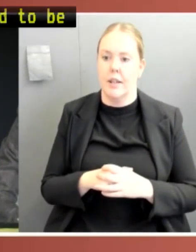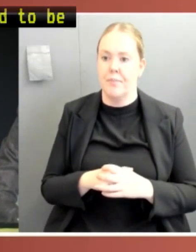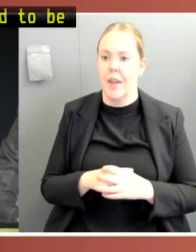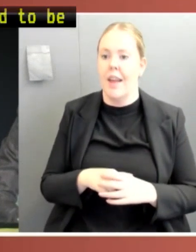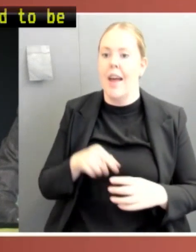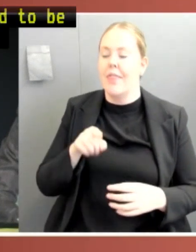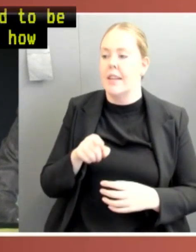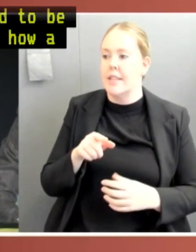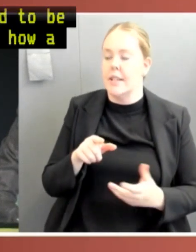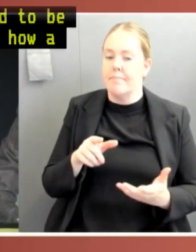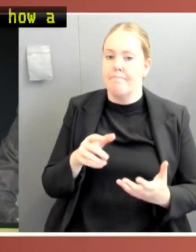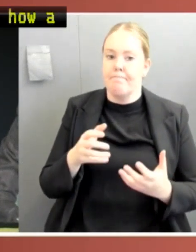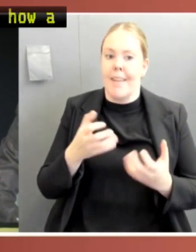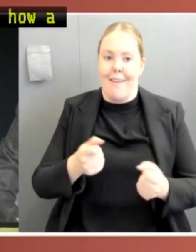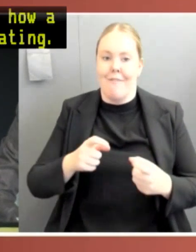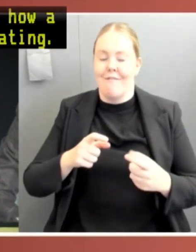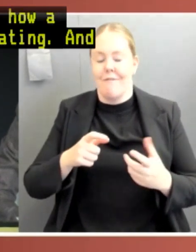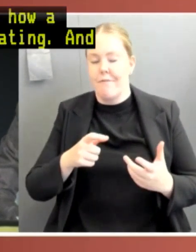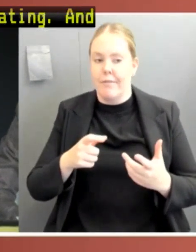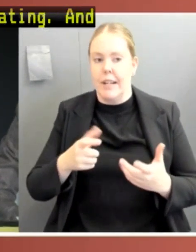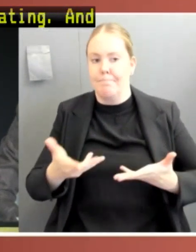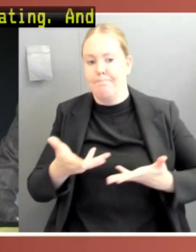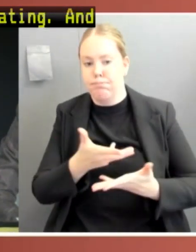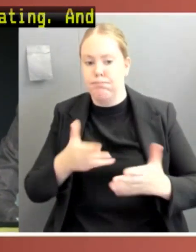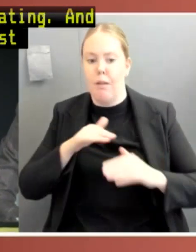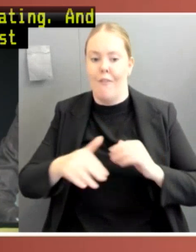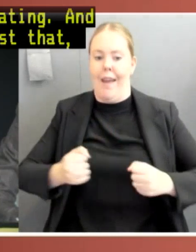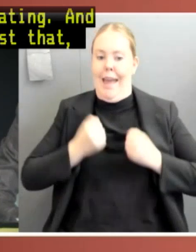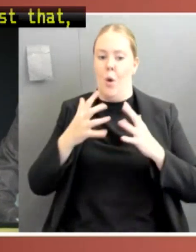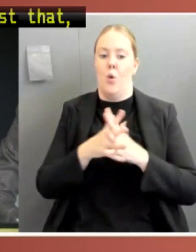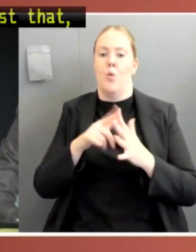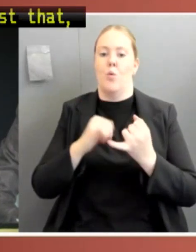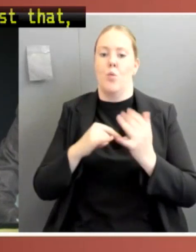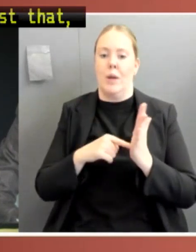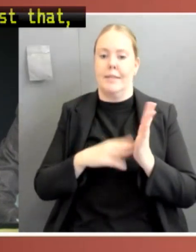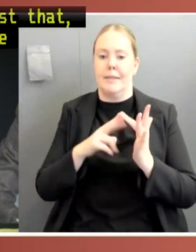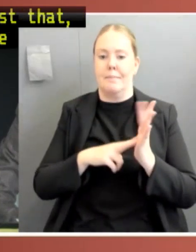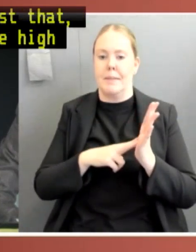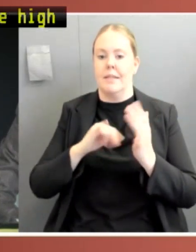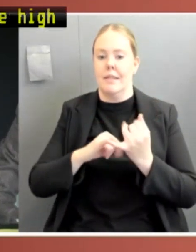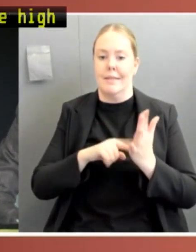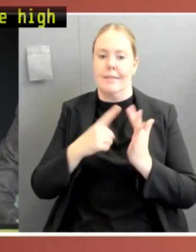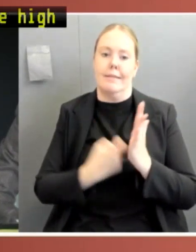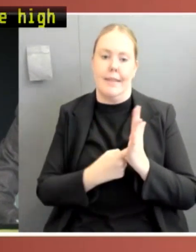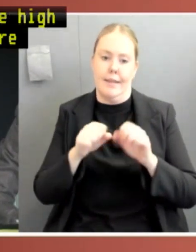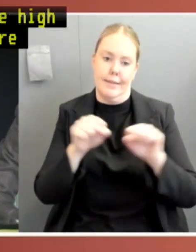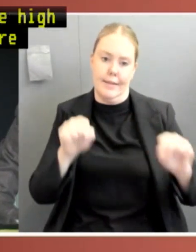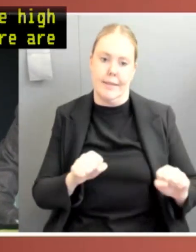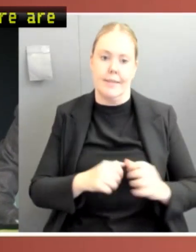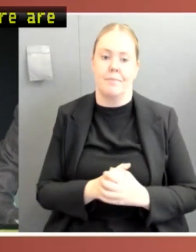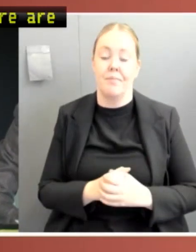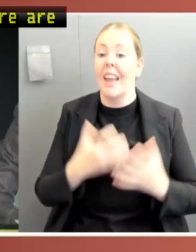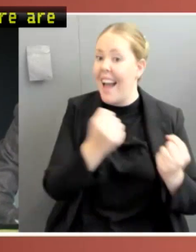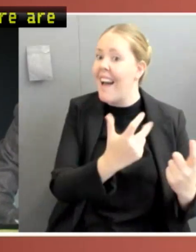And I also don't want to suggest that there aren't some high points. And there are. There are really positive examples of parliamentarians trying to assert